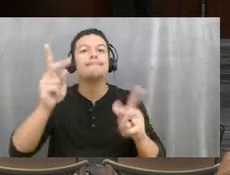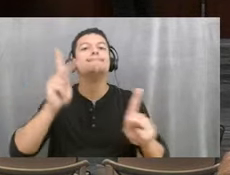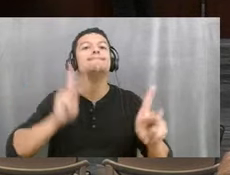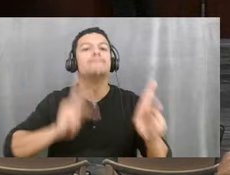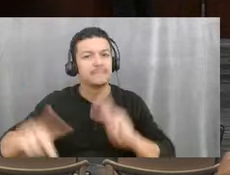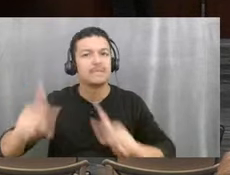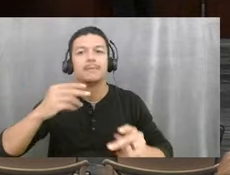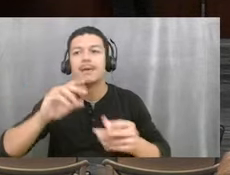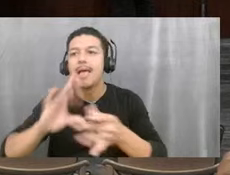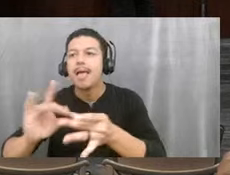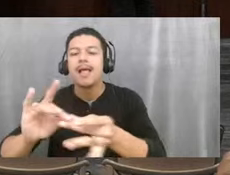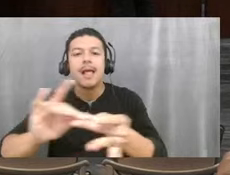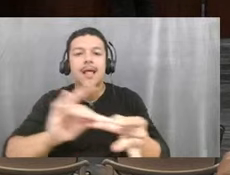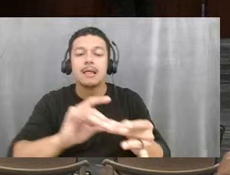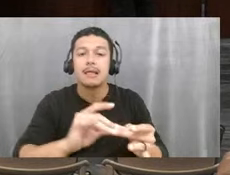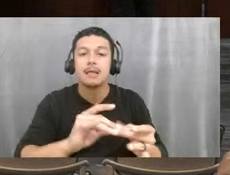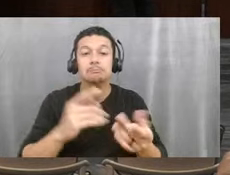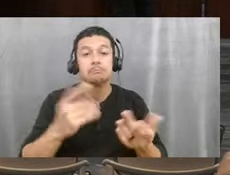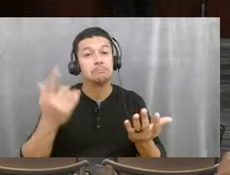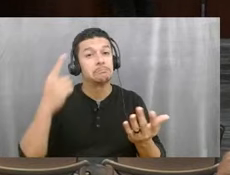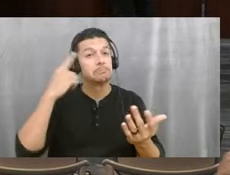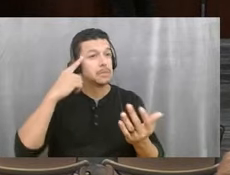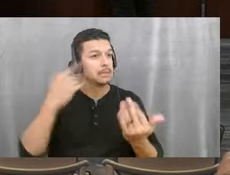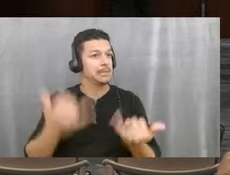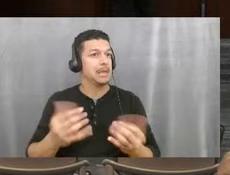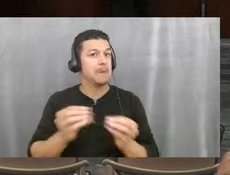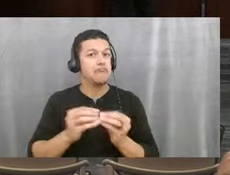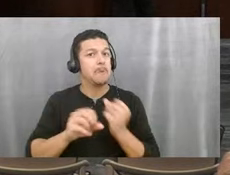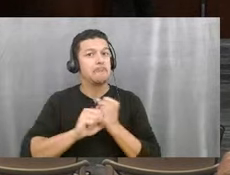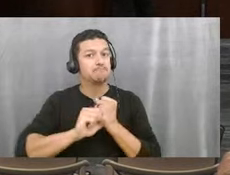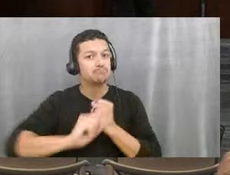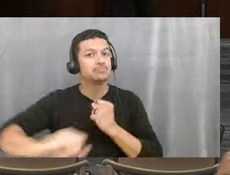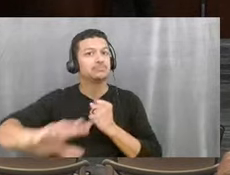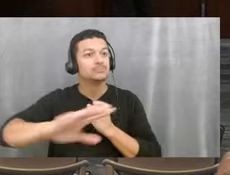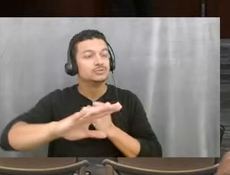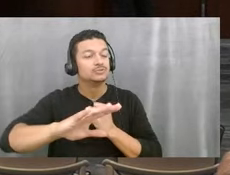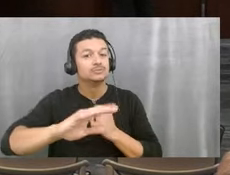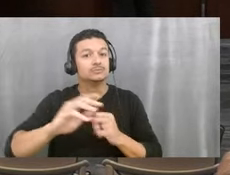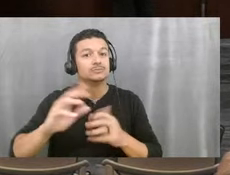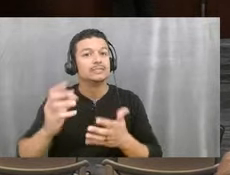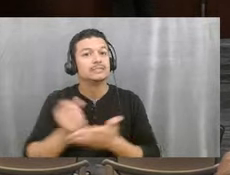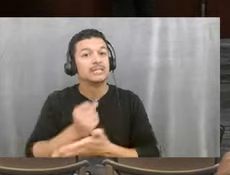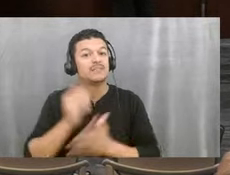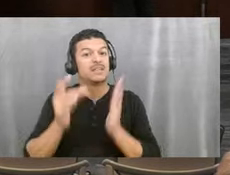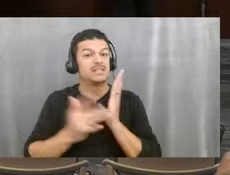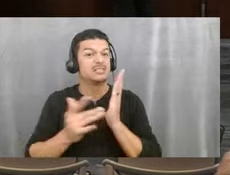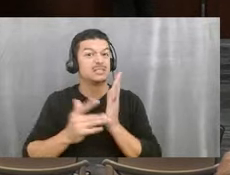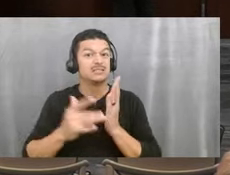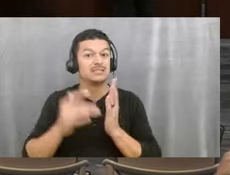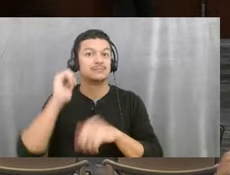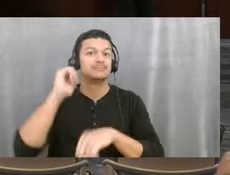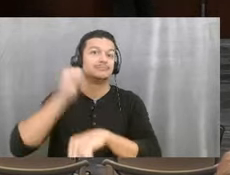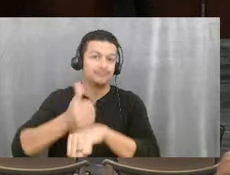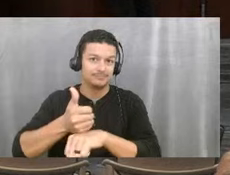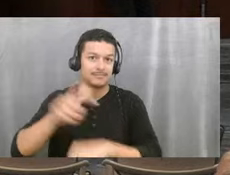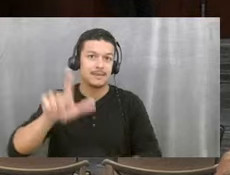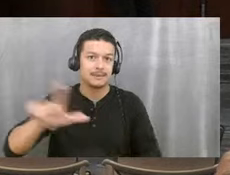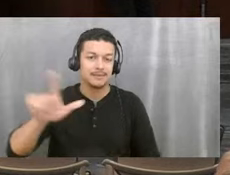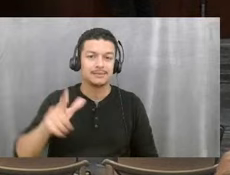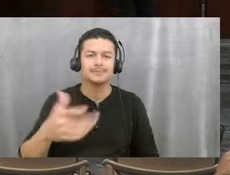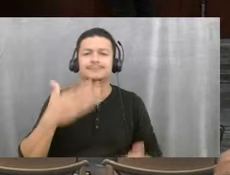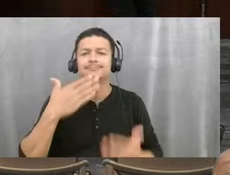get the word out on that and, uh, you know, utilize the technology that we've put into, to the library, especially. So thank you.